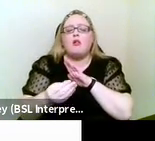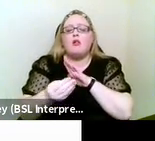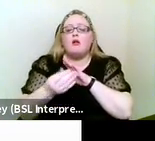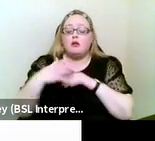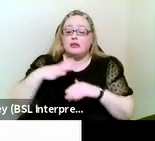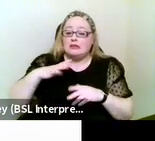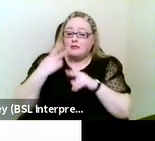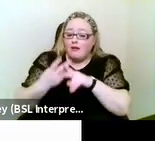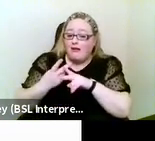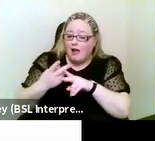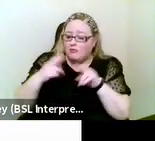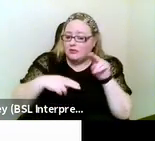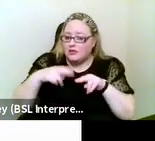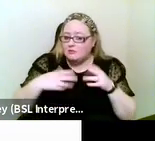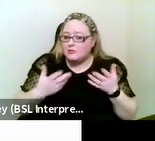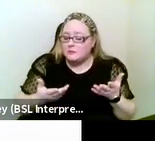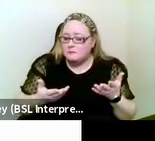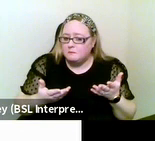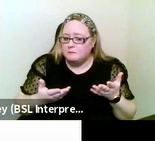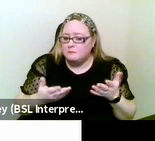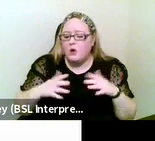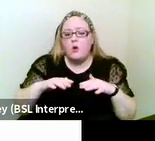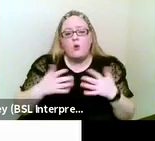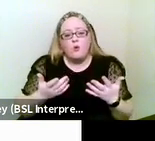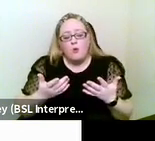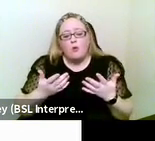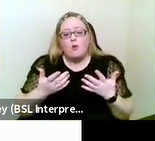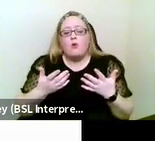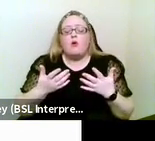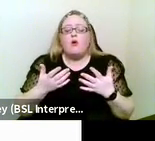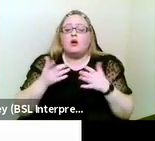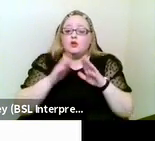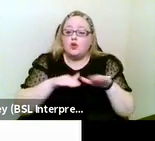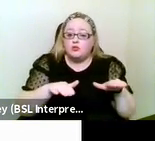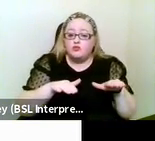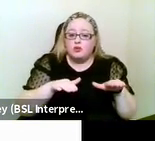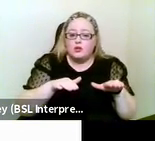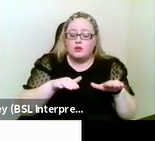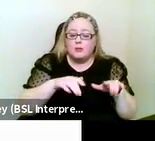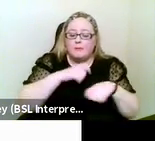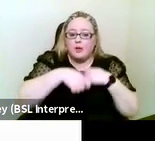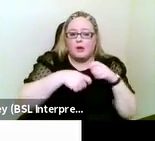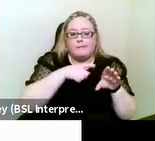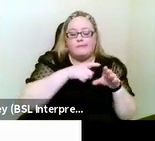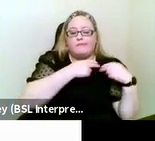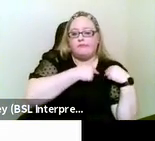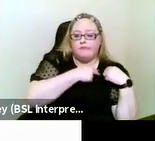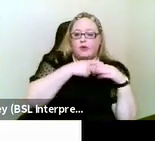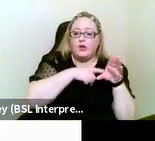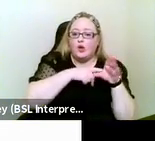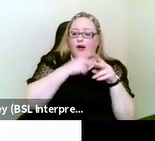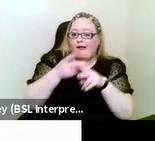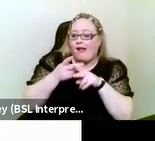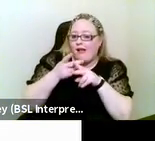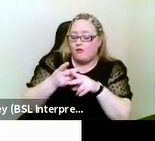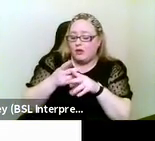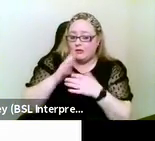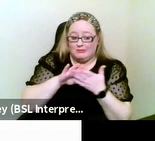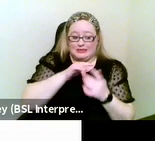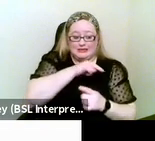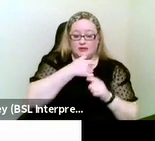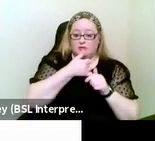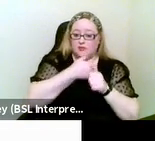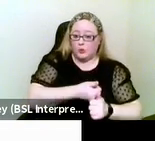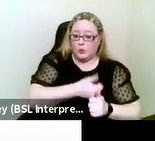carers assessment, for example, or are children acting as young carers and do they need support? Next slide,